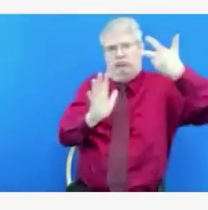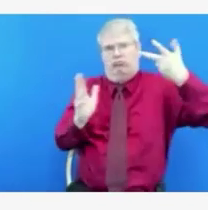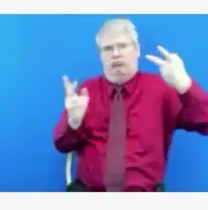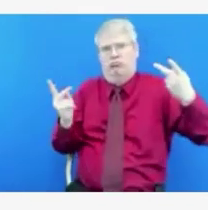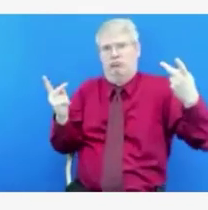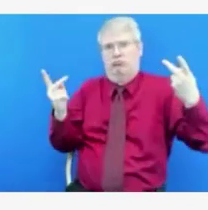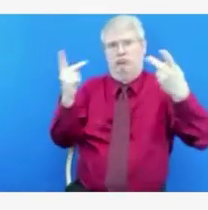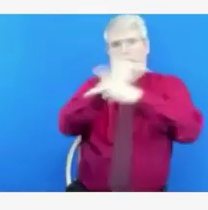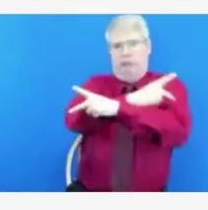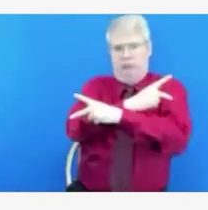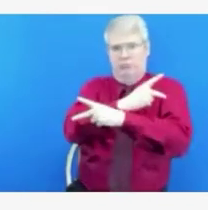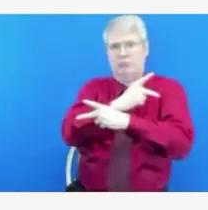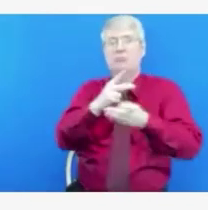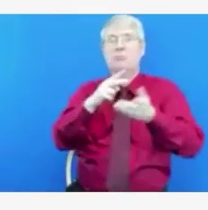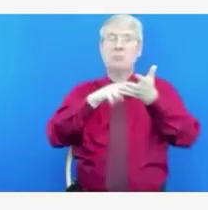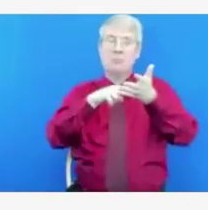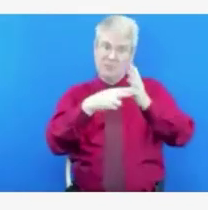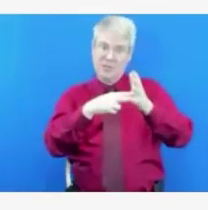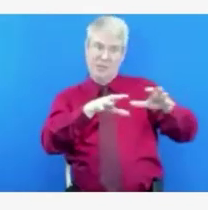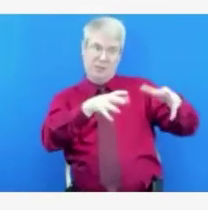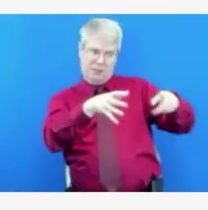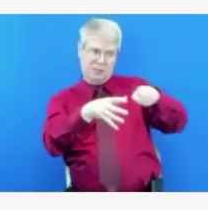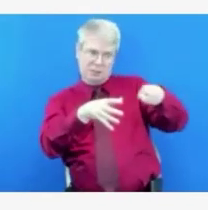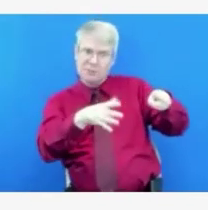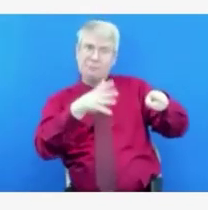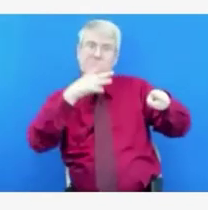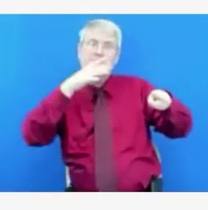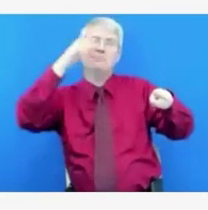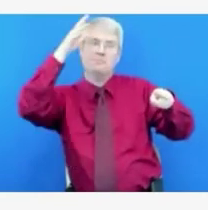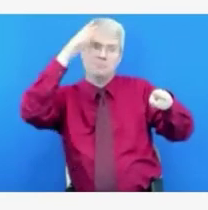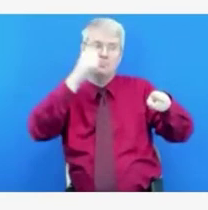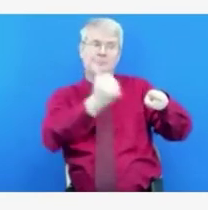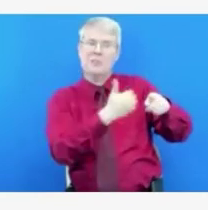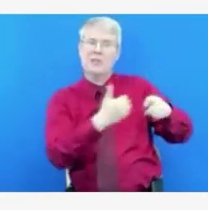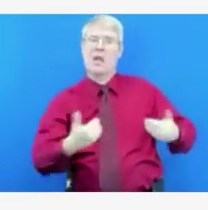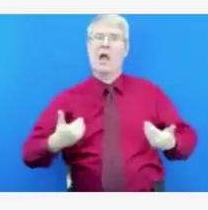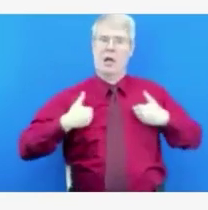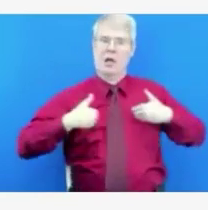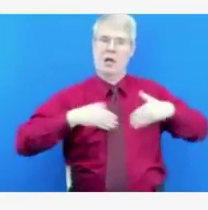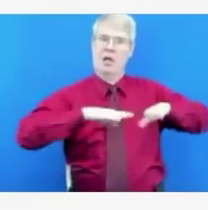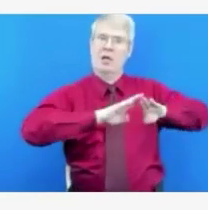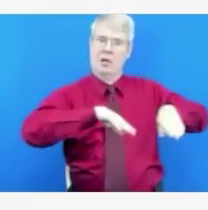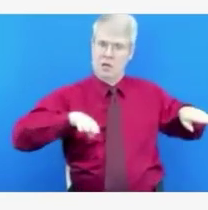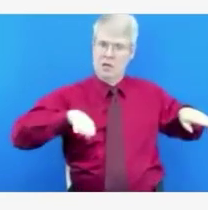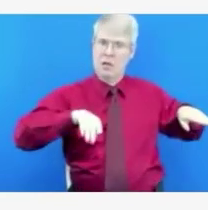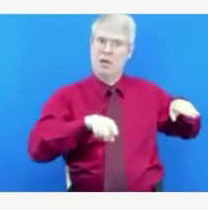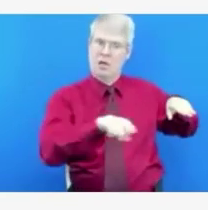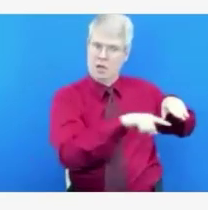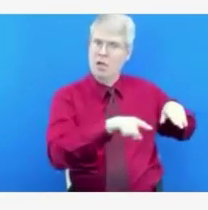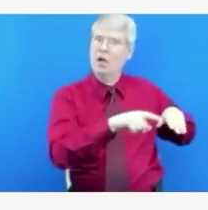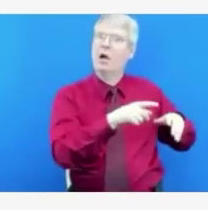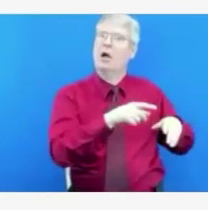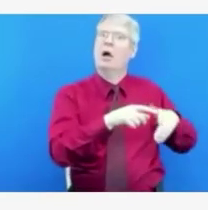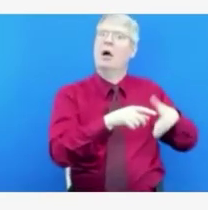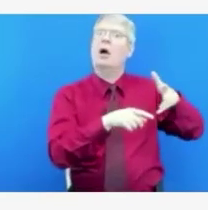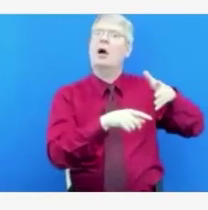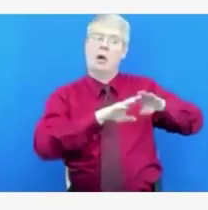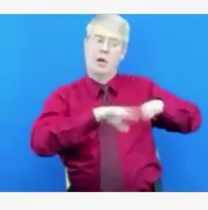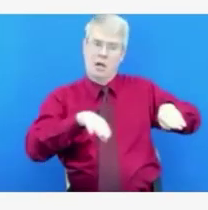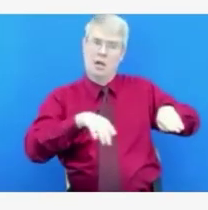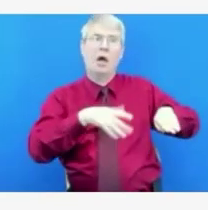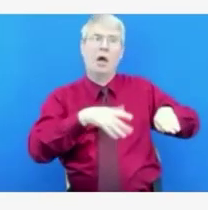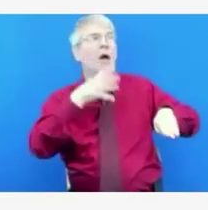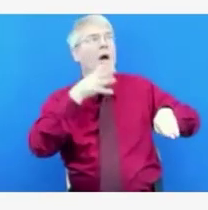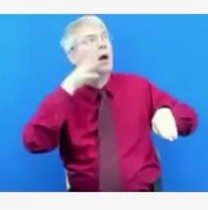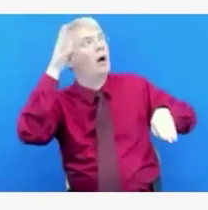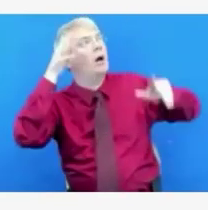may fall victim to COVID. So, we are seeing a younger population dying, and it is going to have an impact on